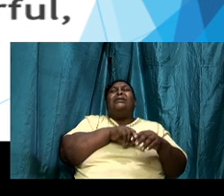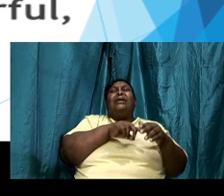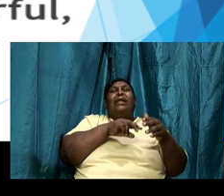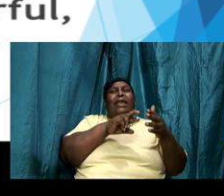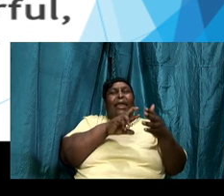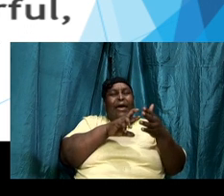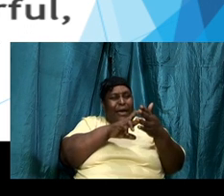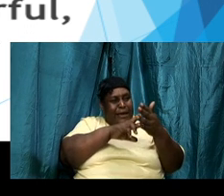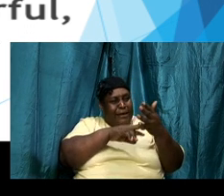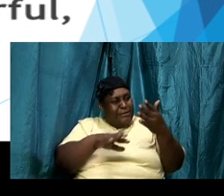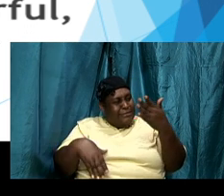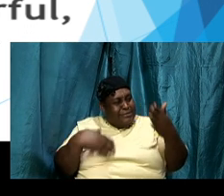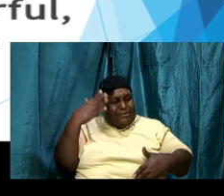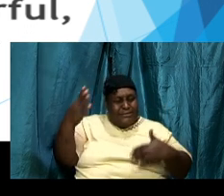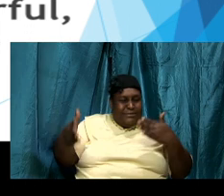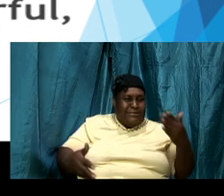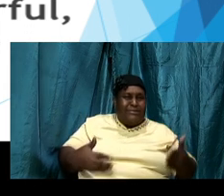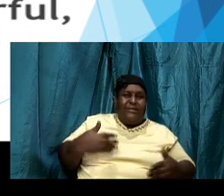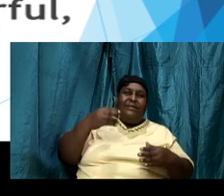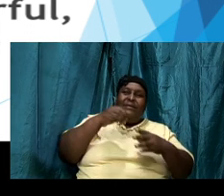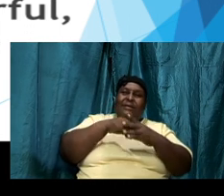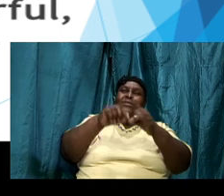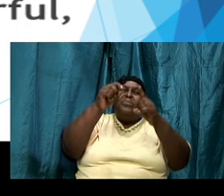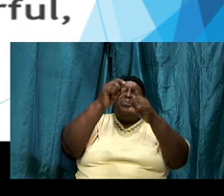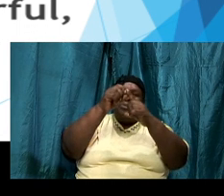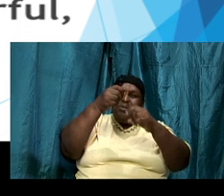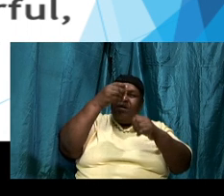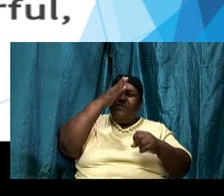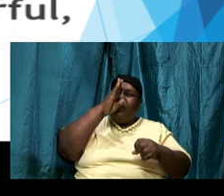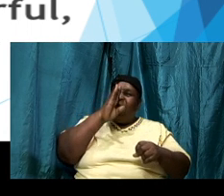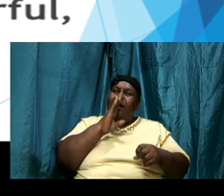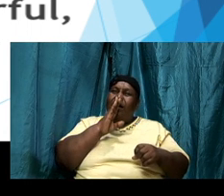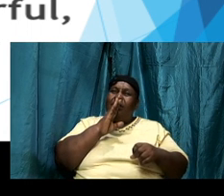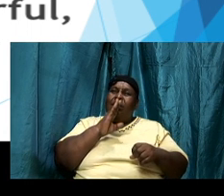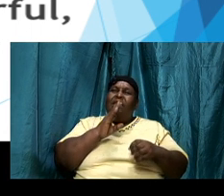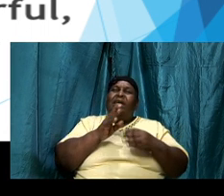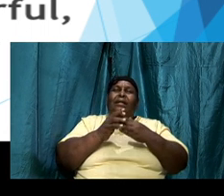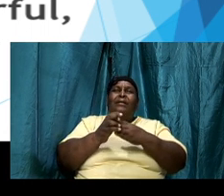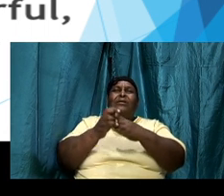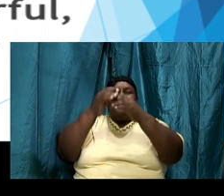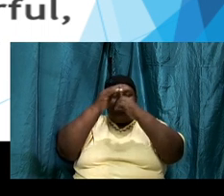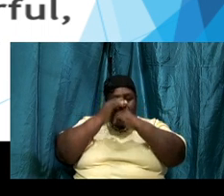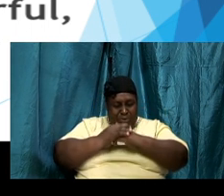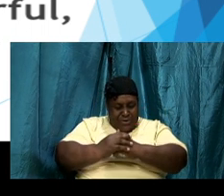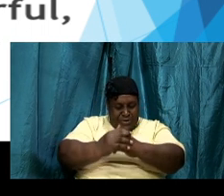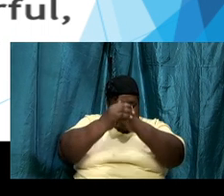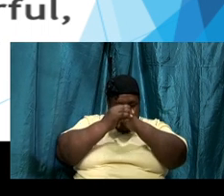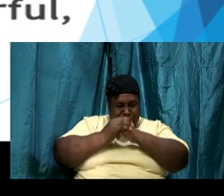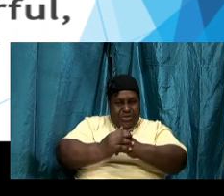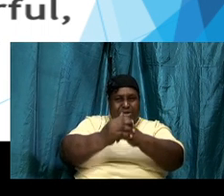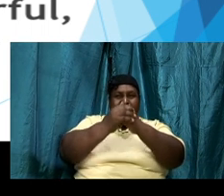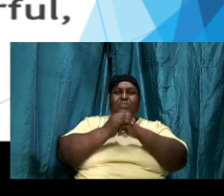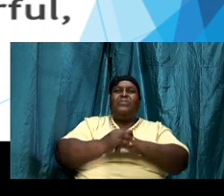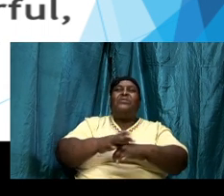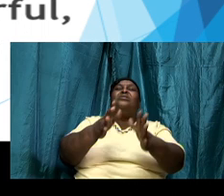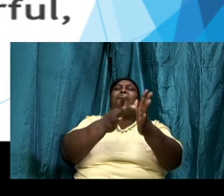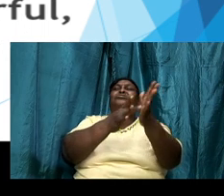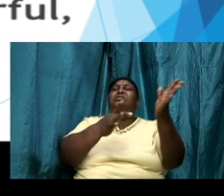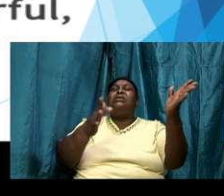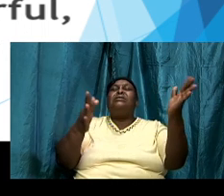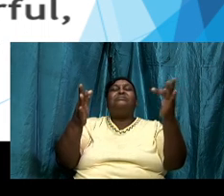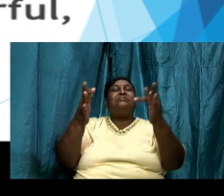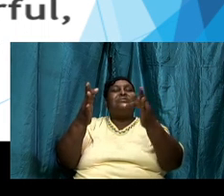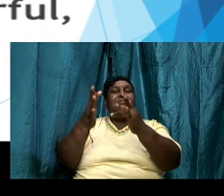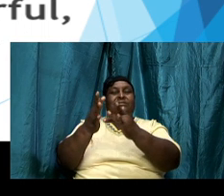worship the Lord God almighty so the more we meditate on the word the